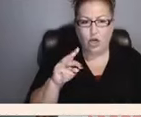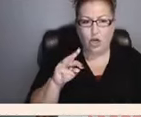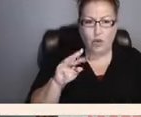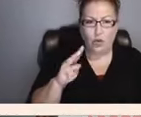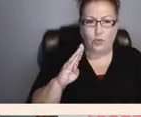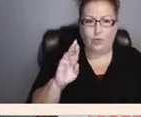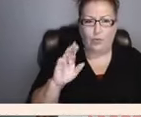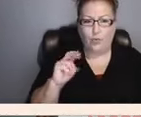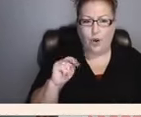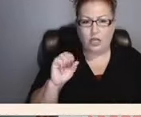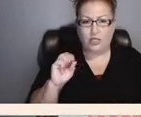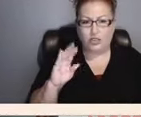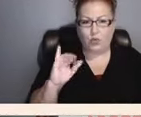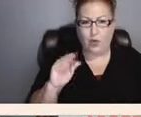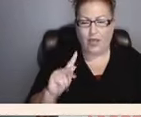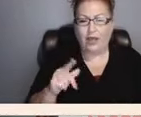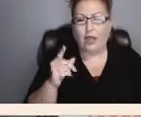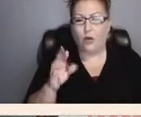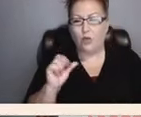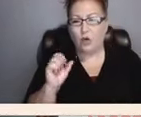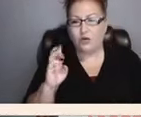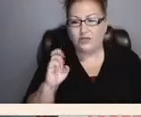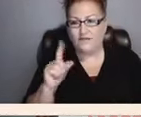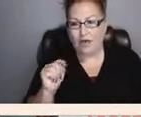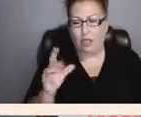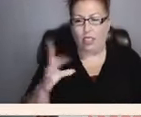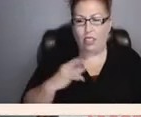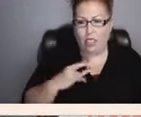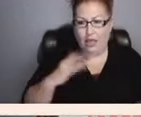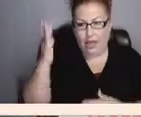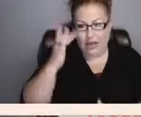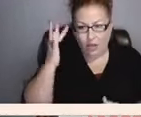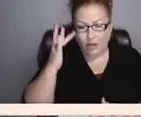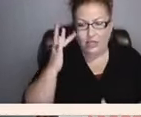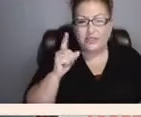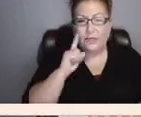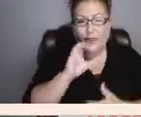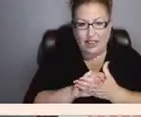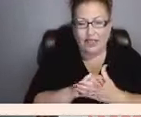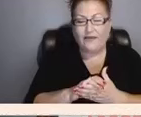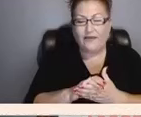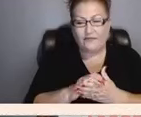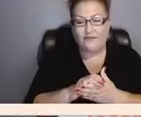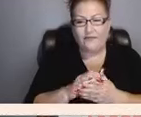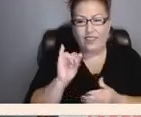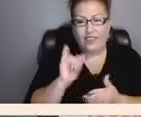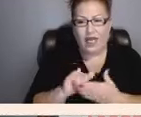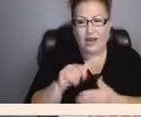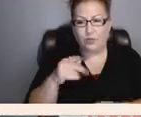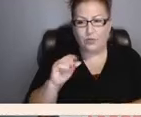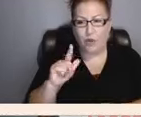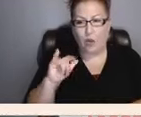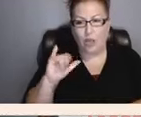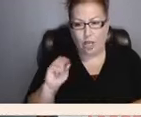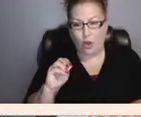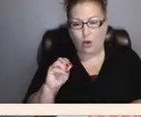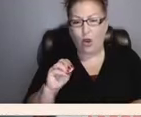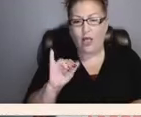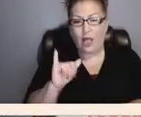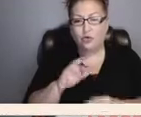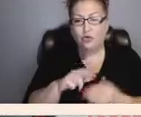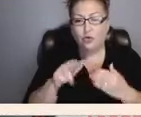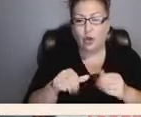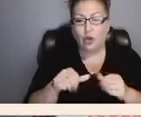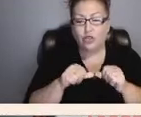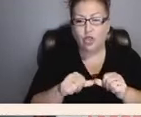Roosevelt contracted an illness believed to be polio, which is the result in total and permanent paralysis from the